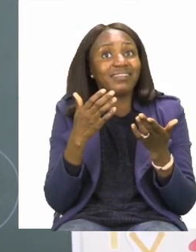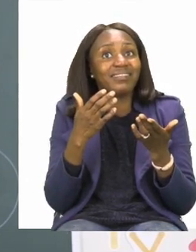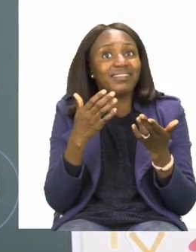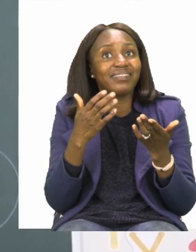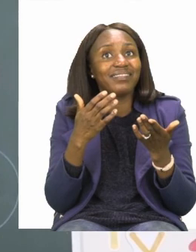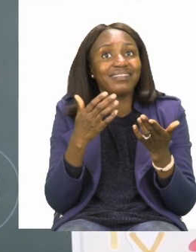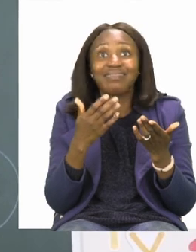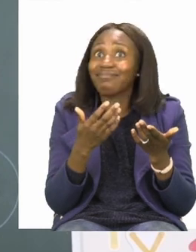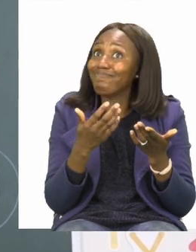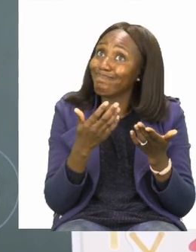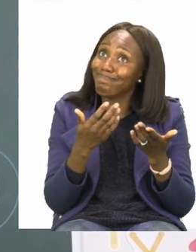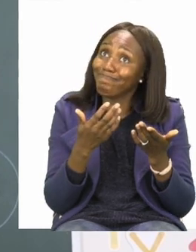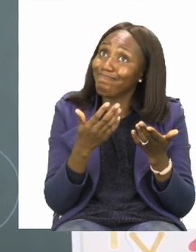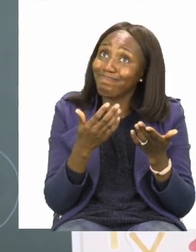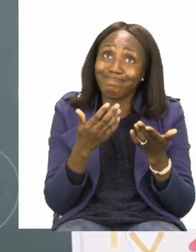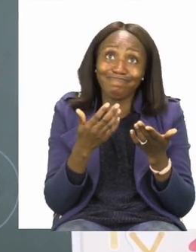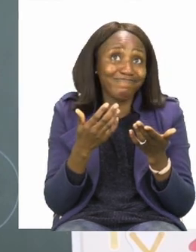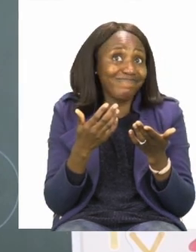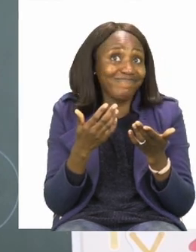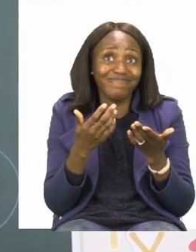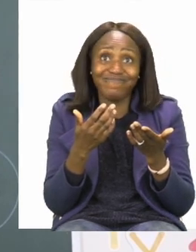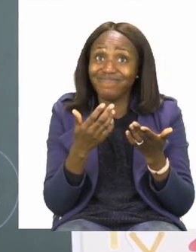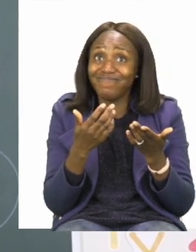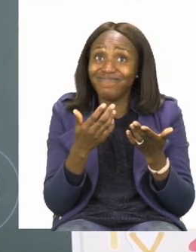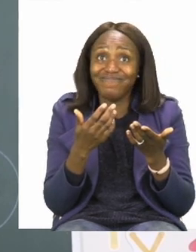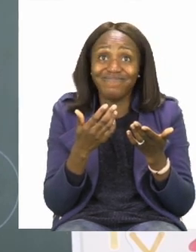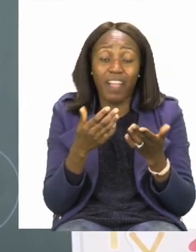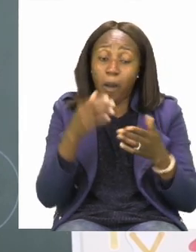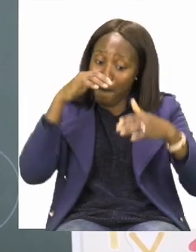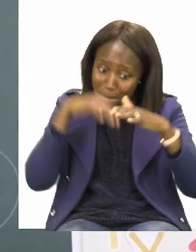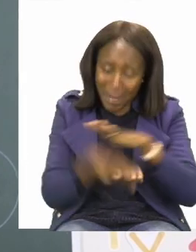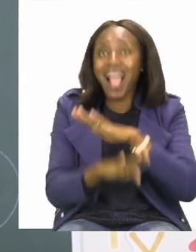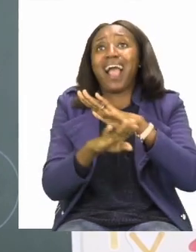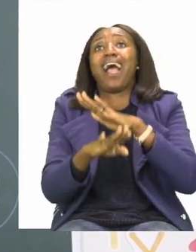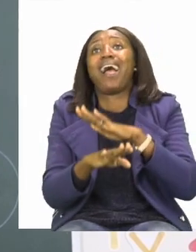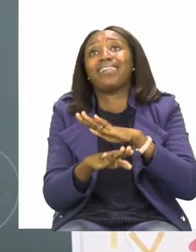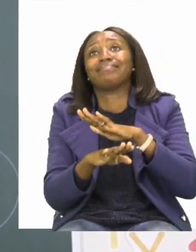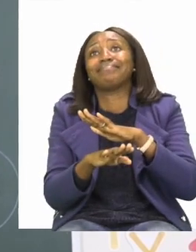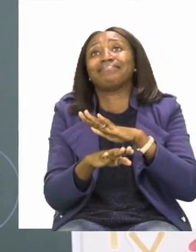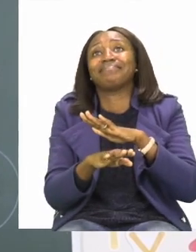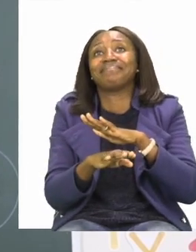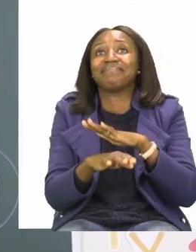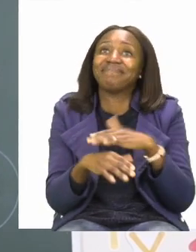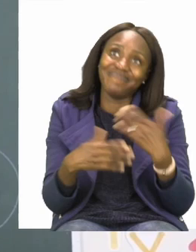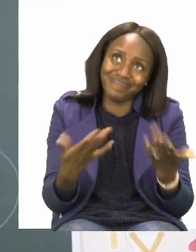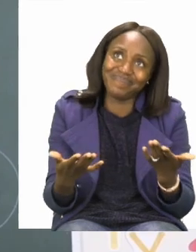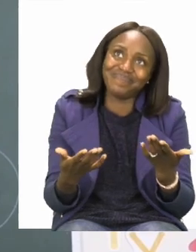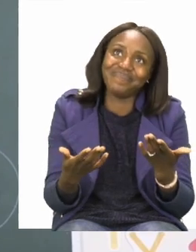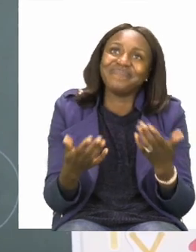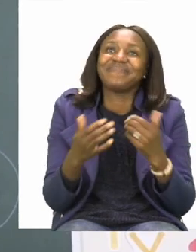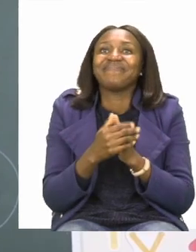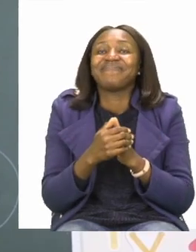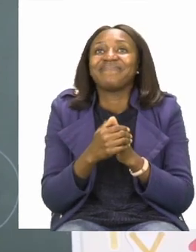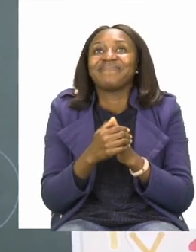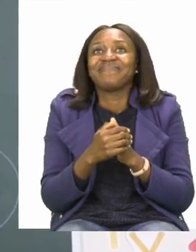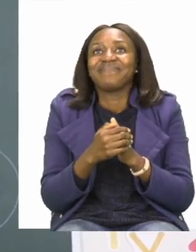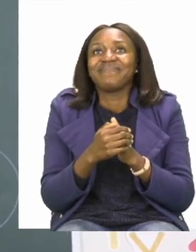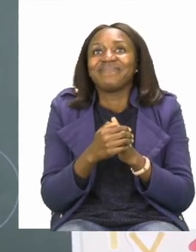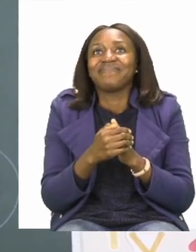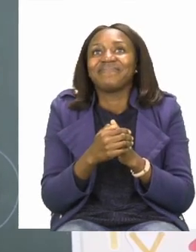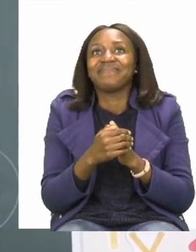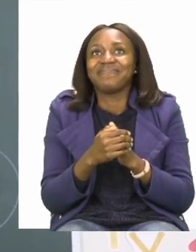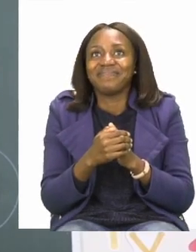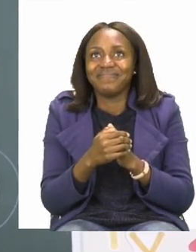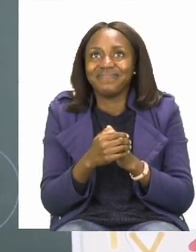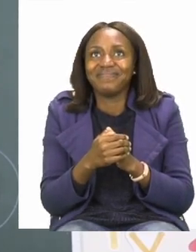Uh-oh. It went right to the bottom very fast. So, that means it